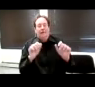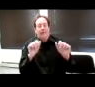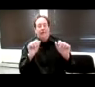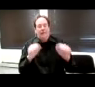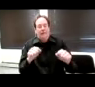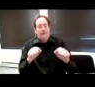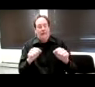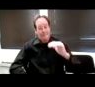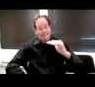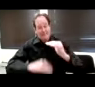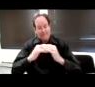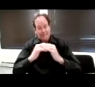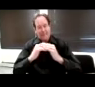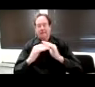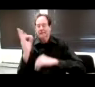after posting.